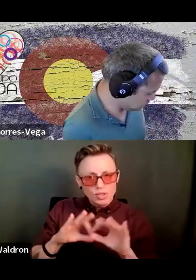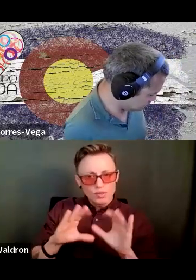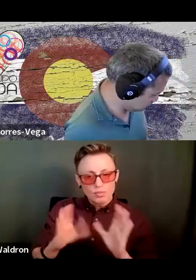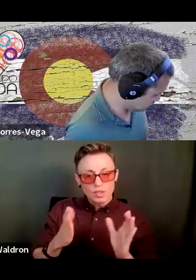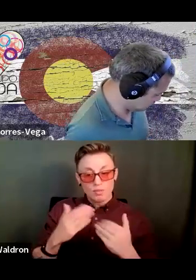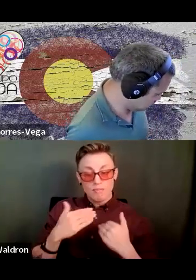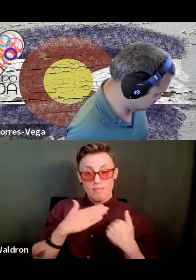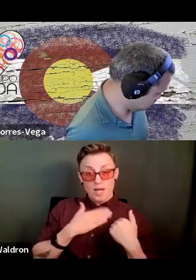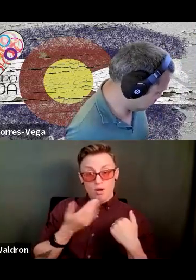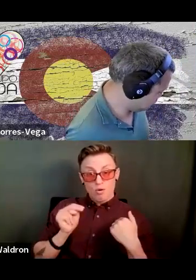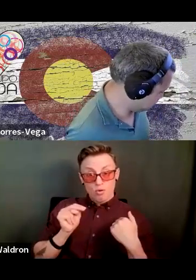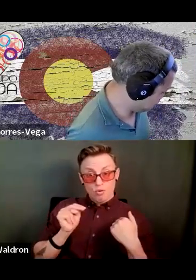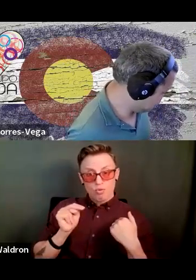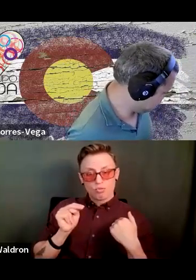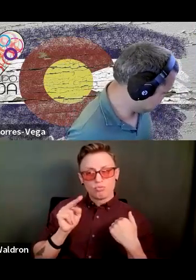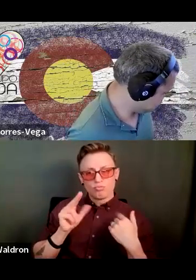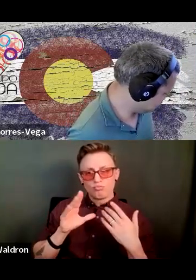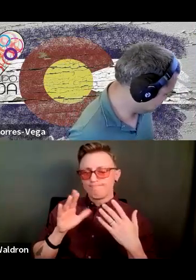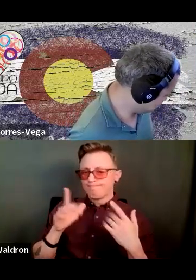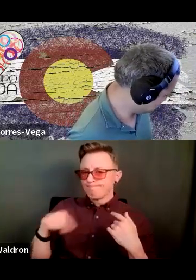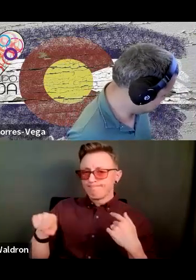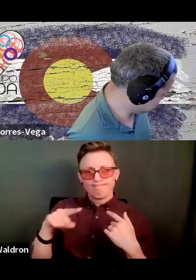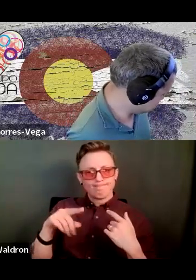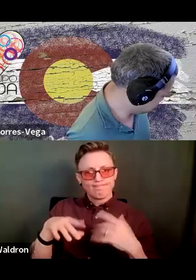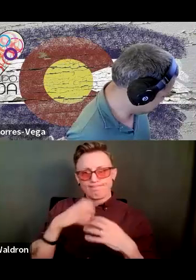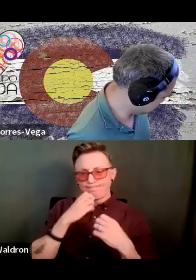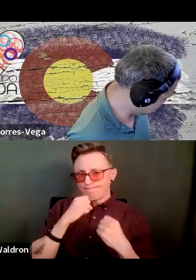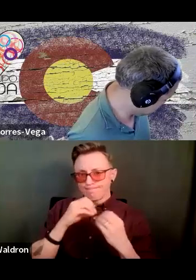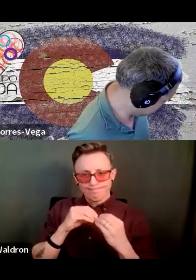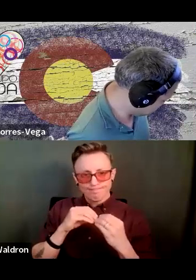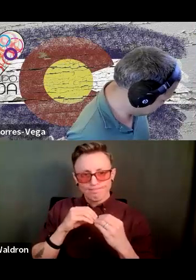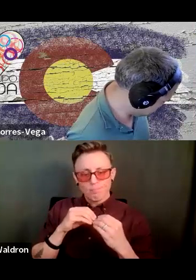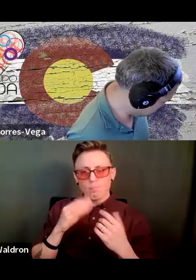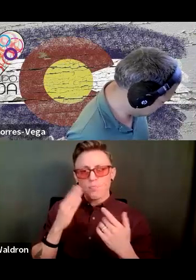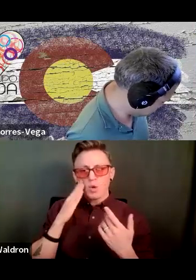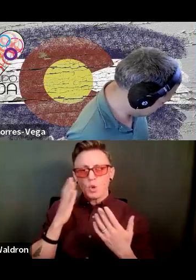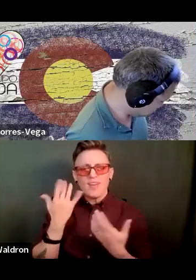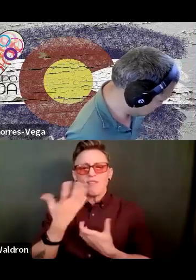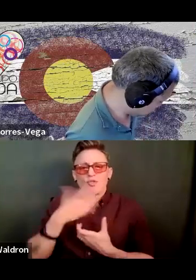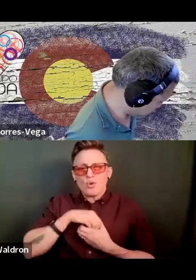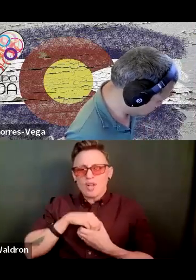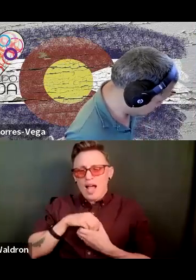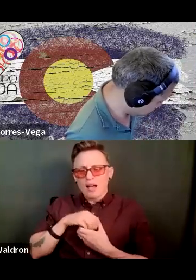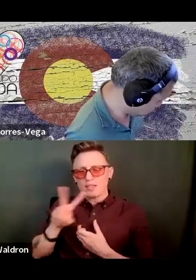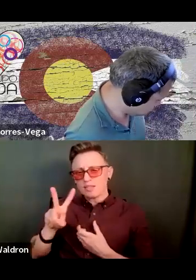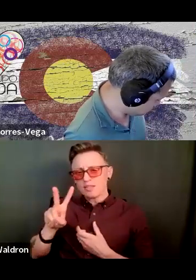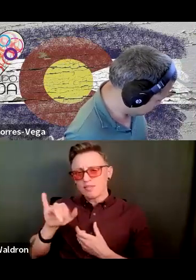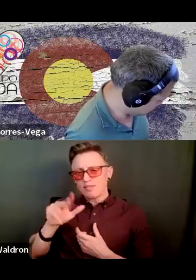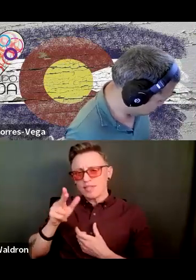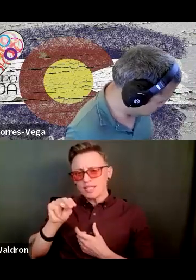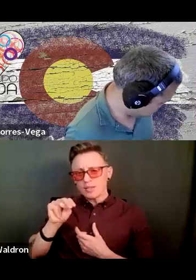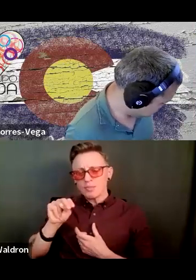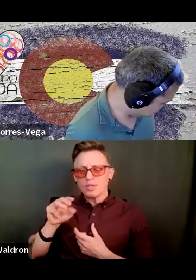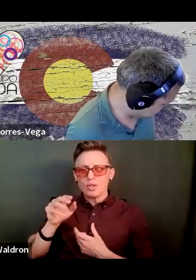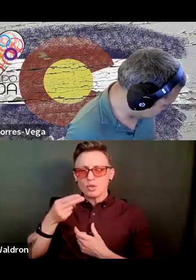So if I ever had any type of internalized victimhood because of my disability, it was totally wiped out at that